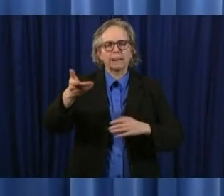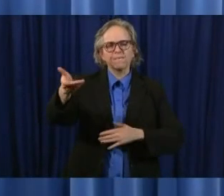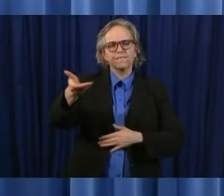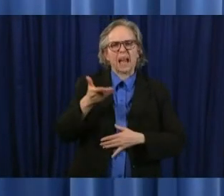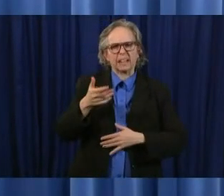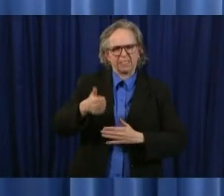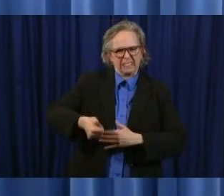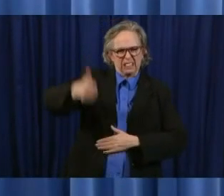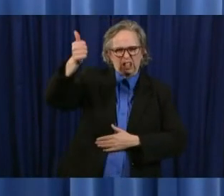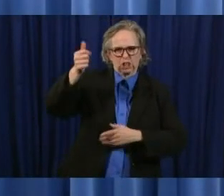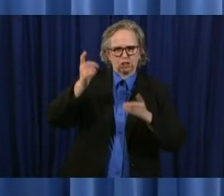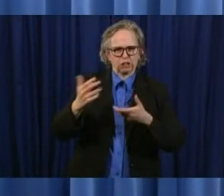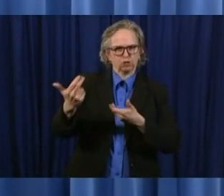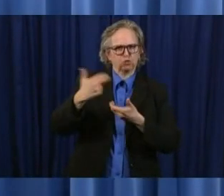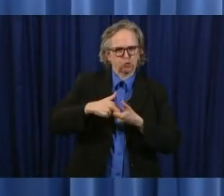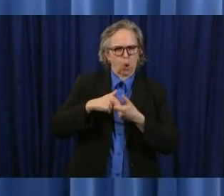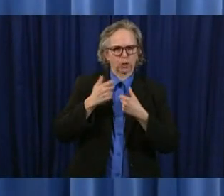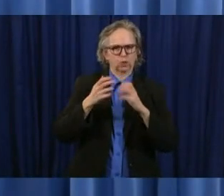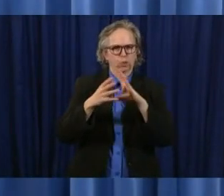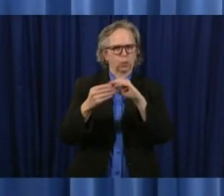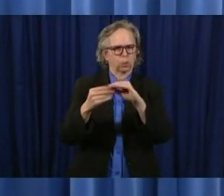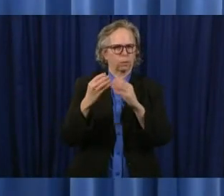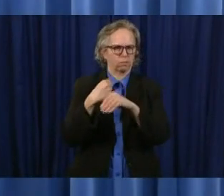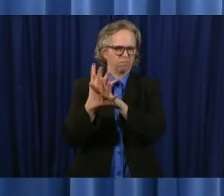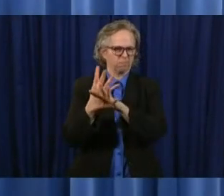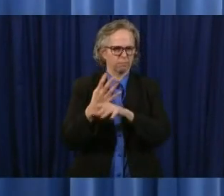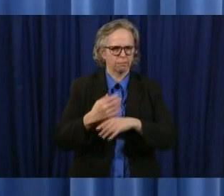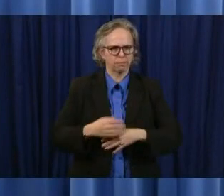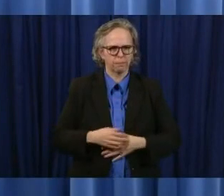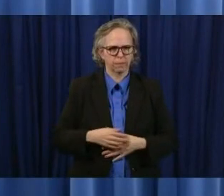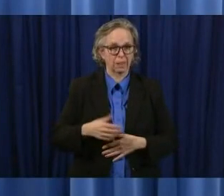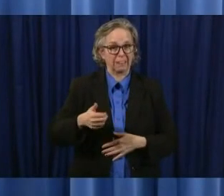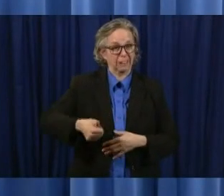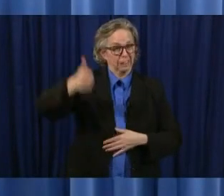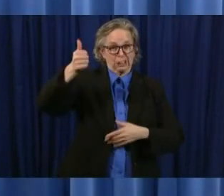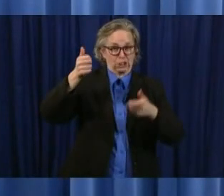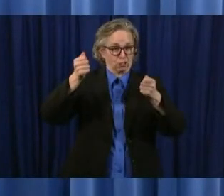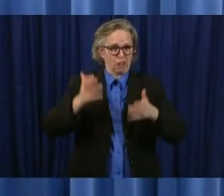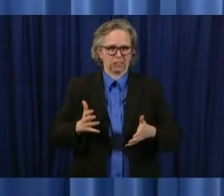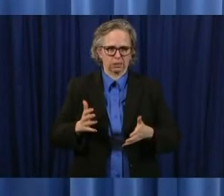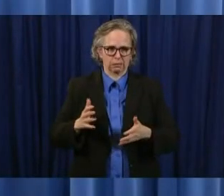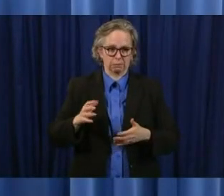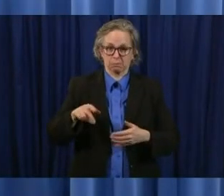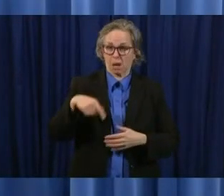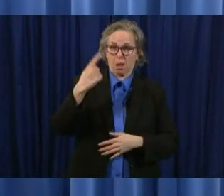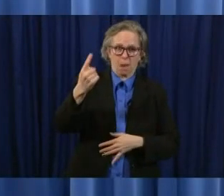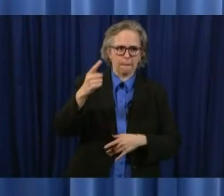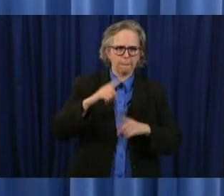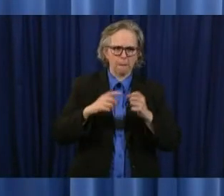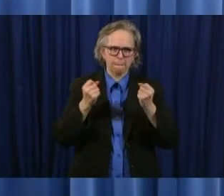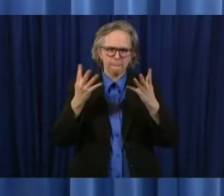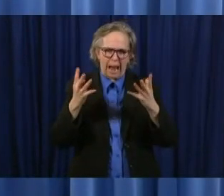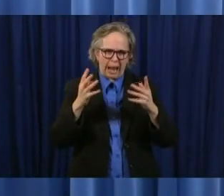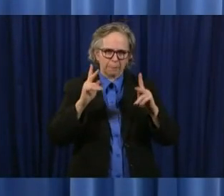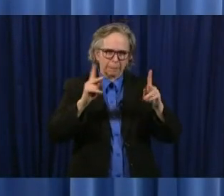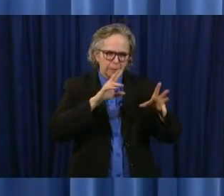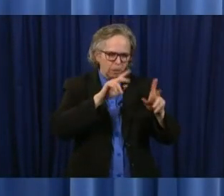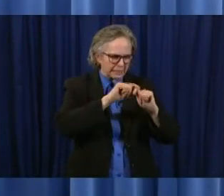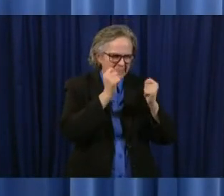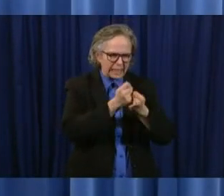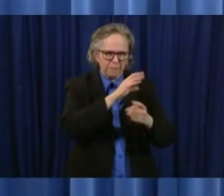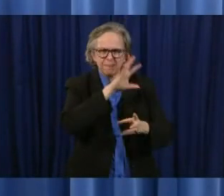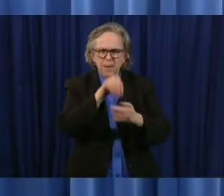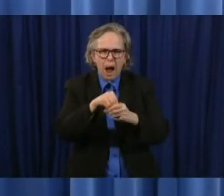has been doing not only is the director but she's got a lot of help been doing a lot of different things we